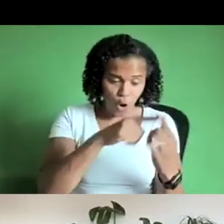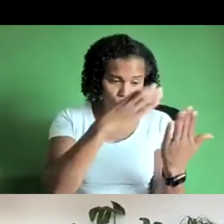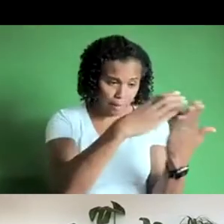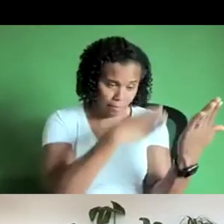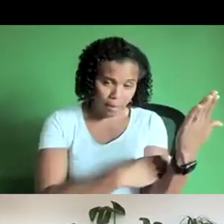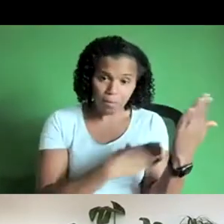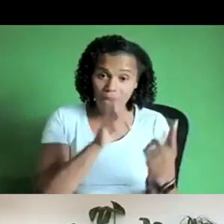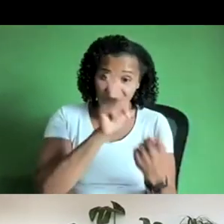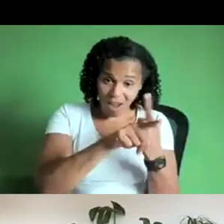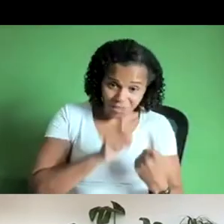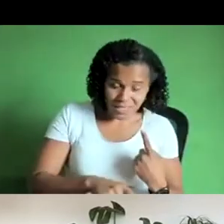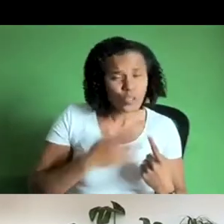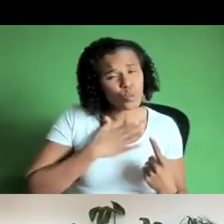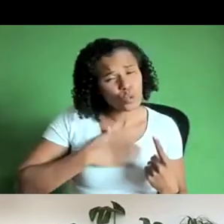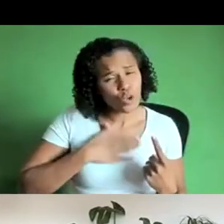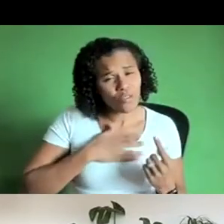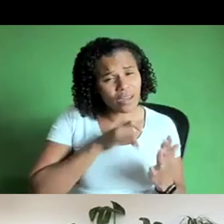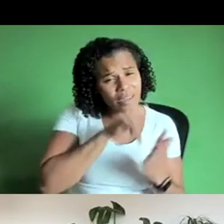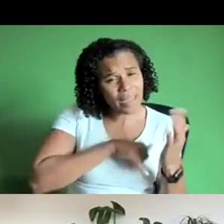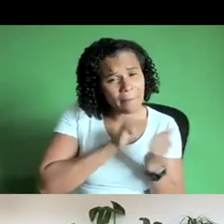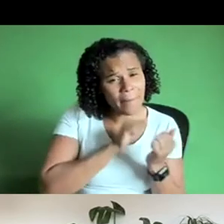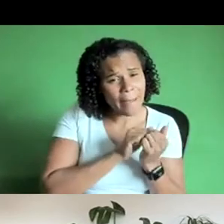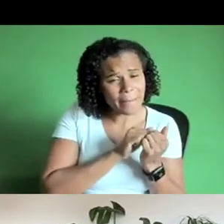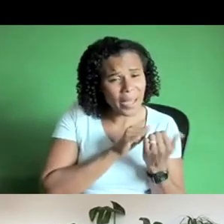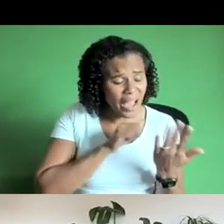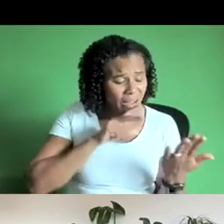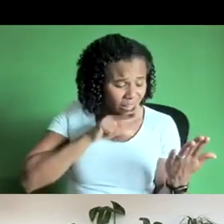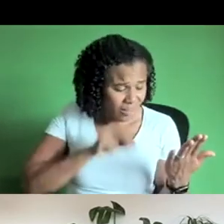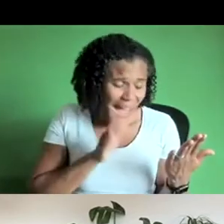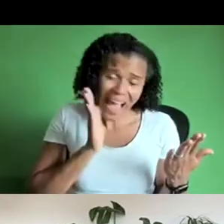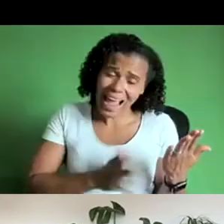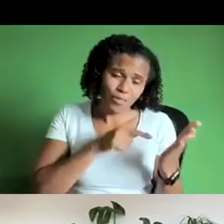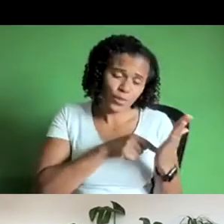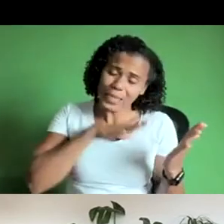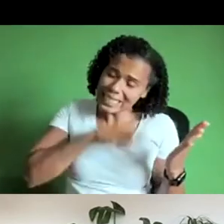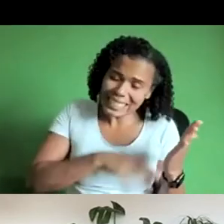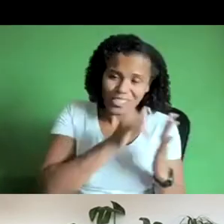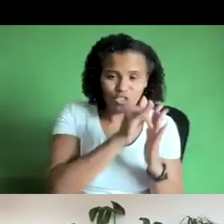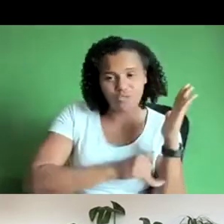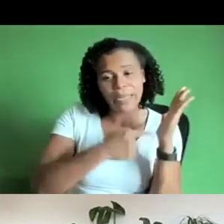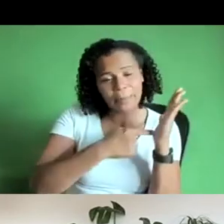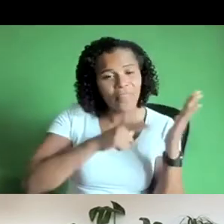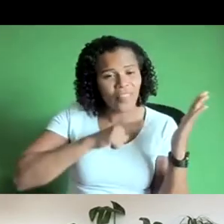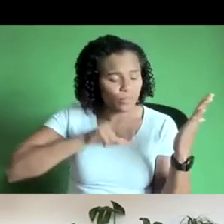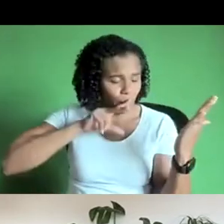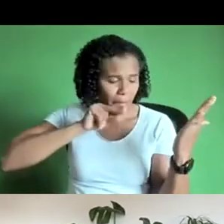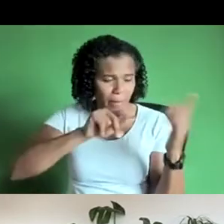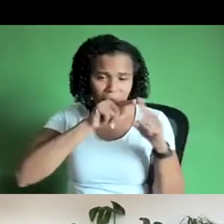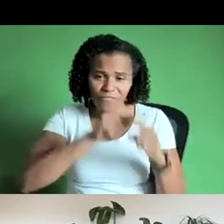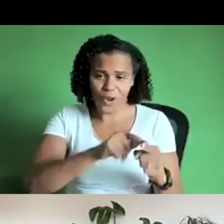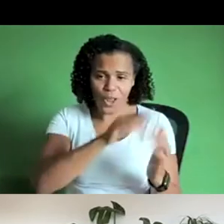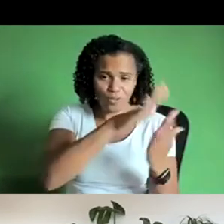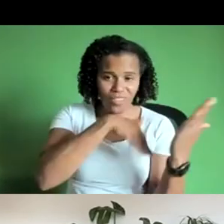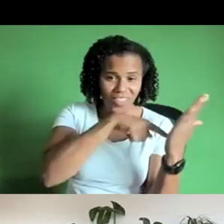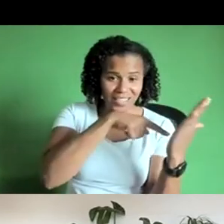sheet of paper but i i need a script to read from um um and i i'm going to